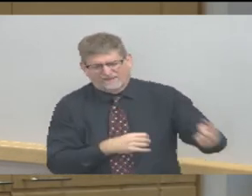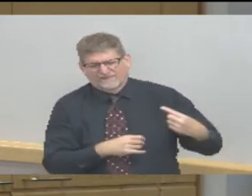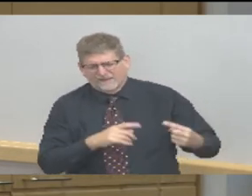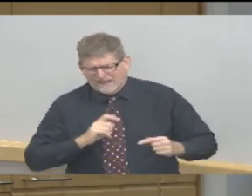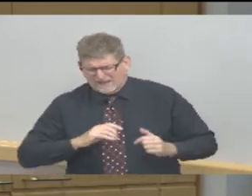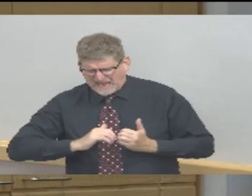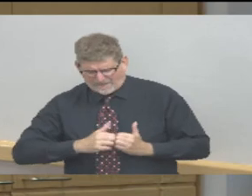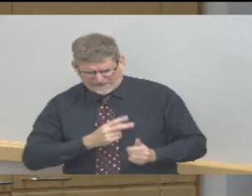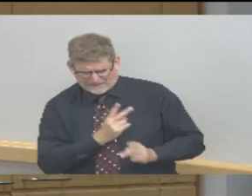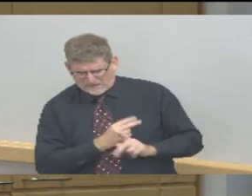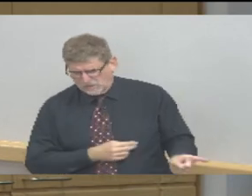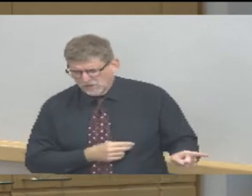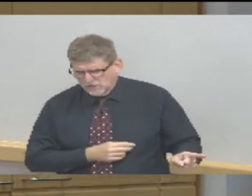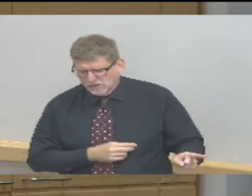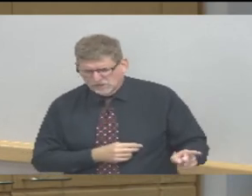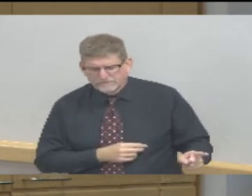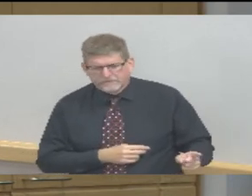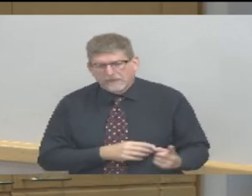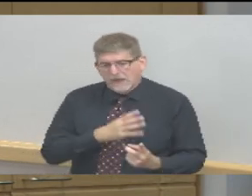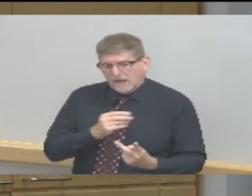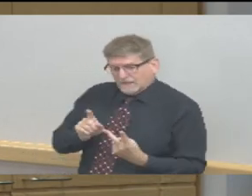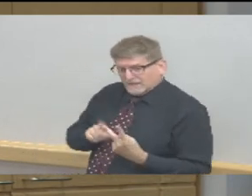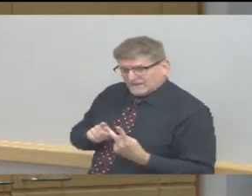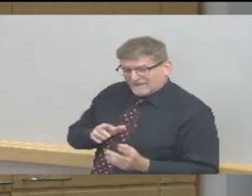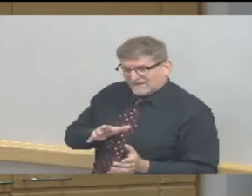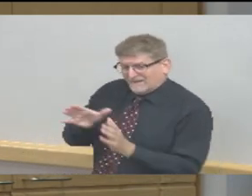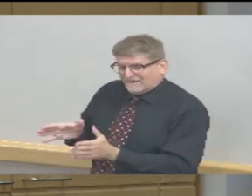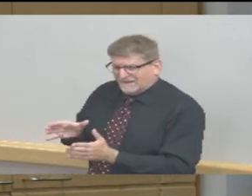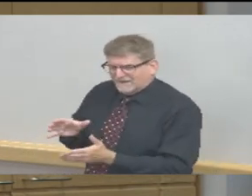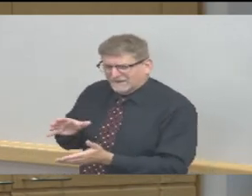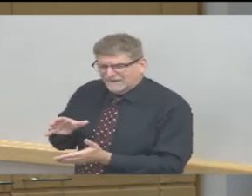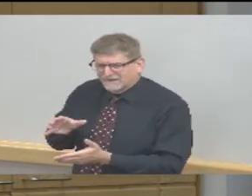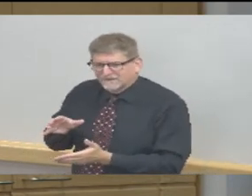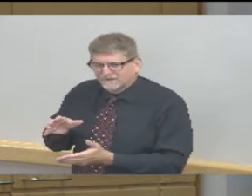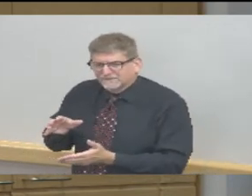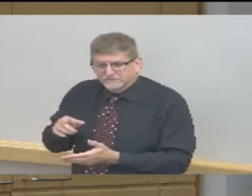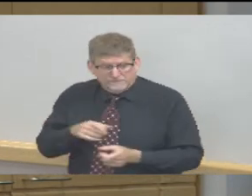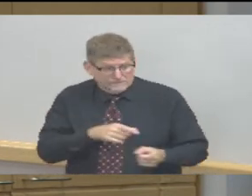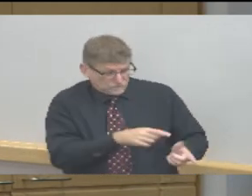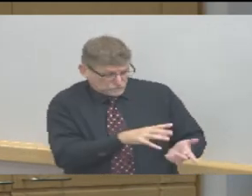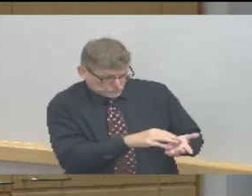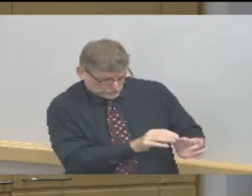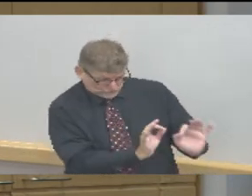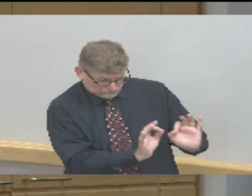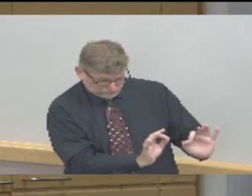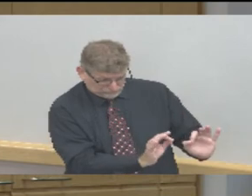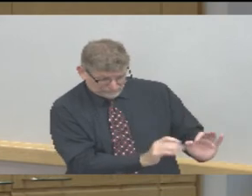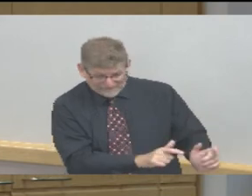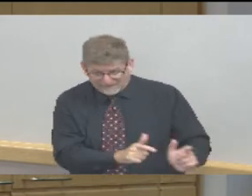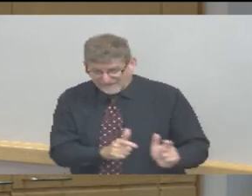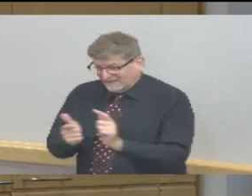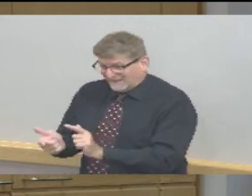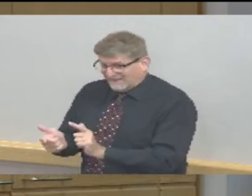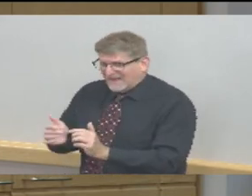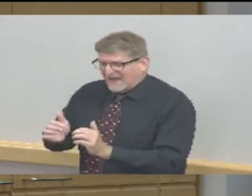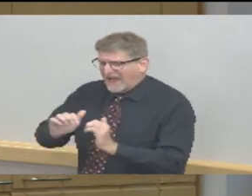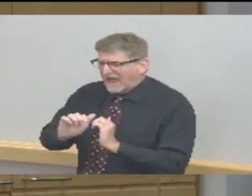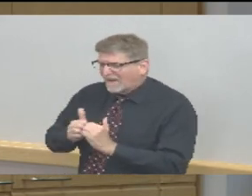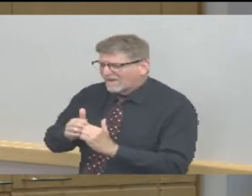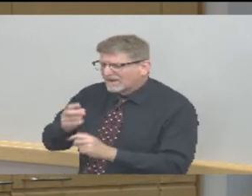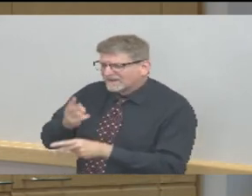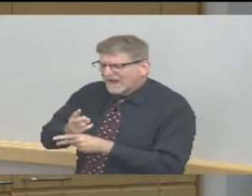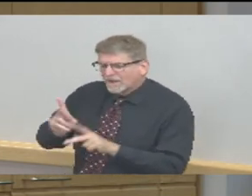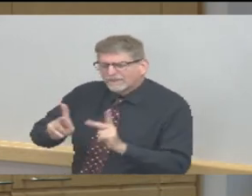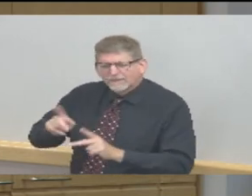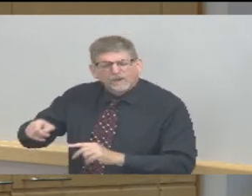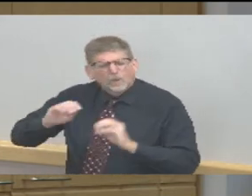or suspect that we're investigating we have to learn how to do that well and also how to take care of individuals who are not suspect or do not have